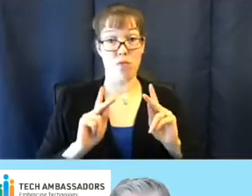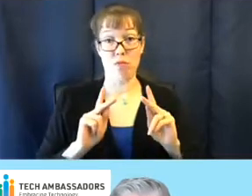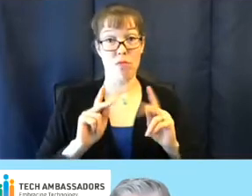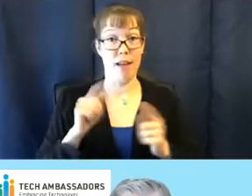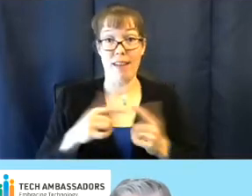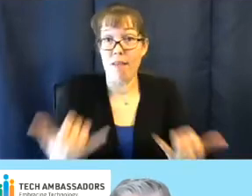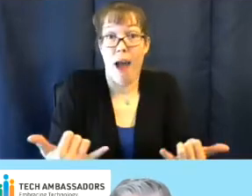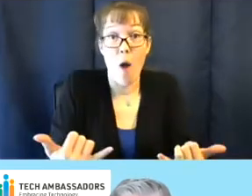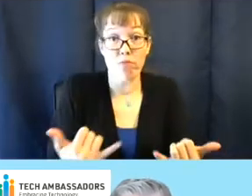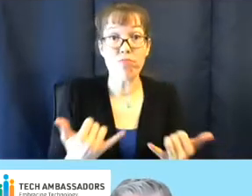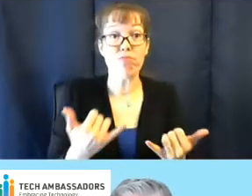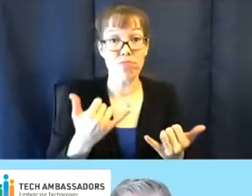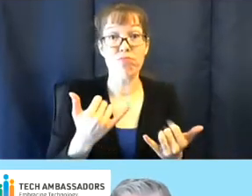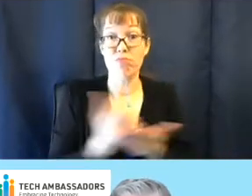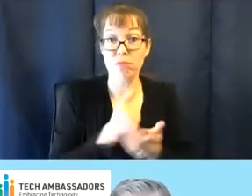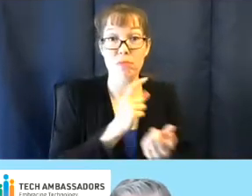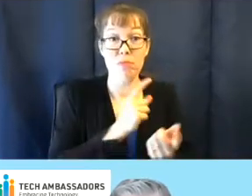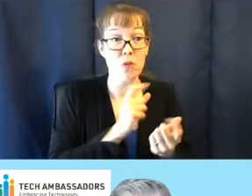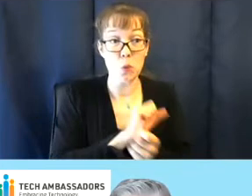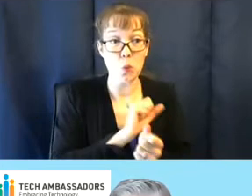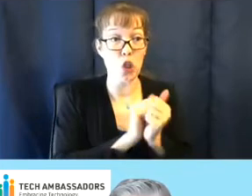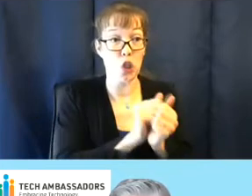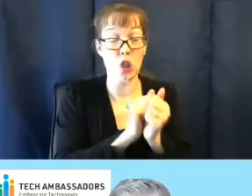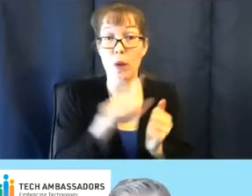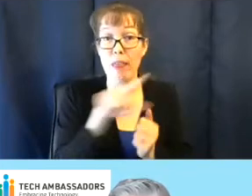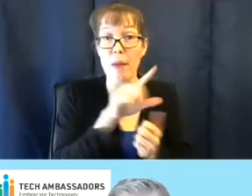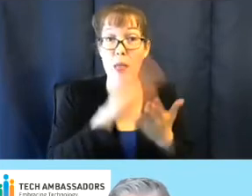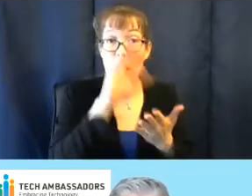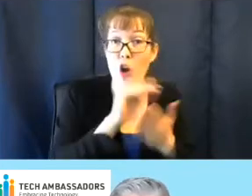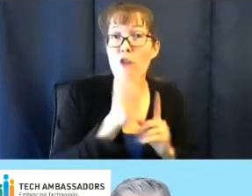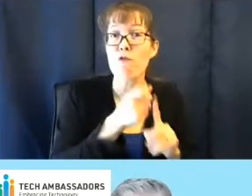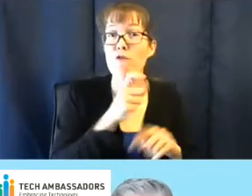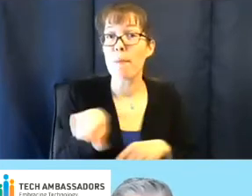now. I got to work with them, learn things from them.